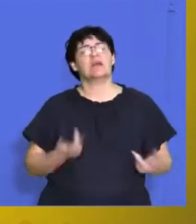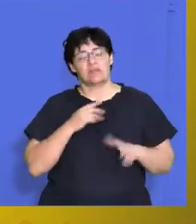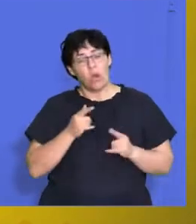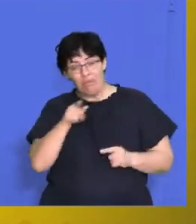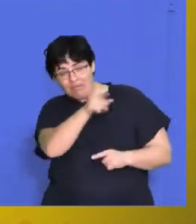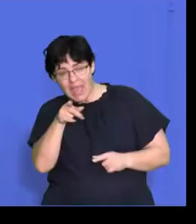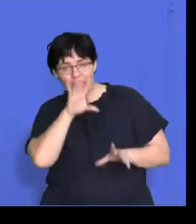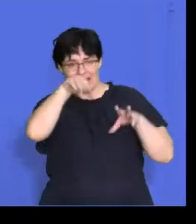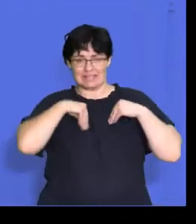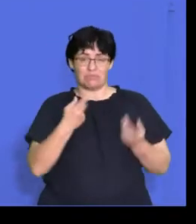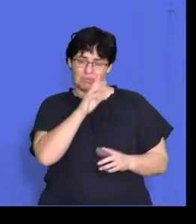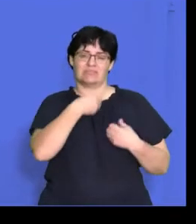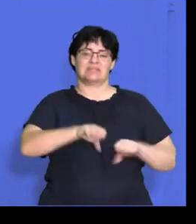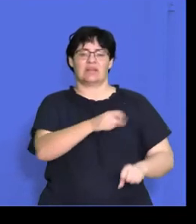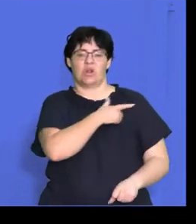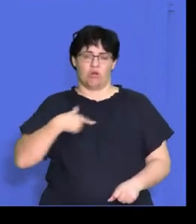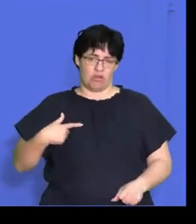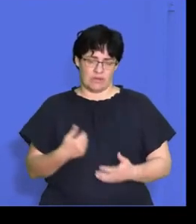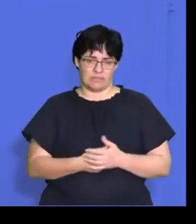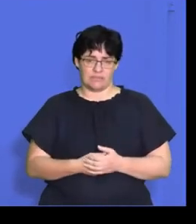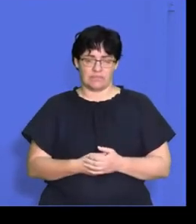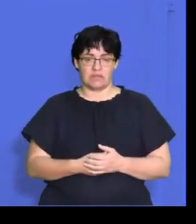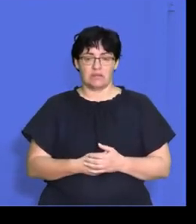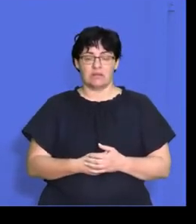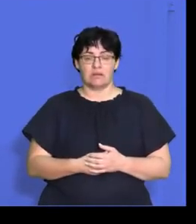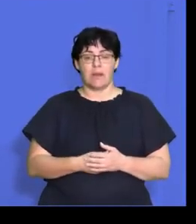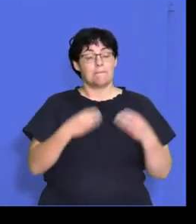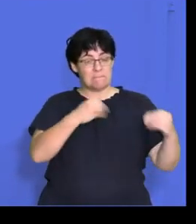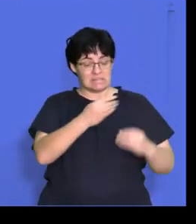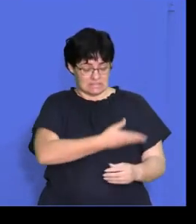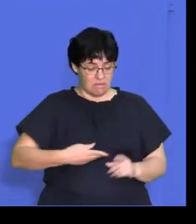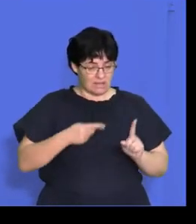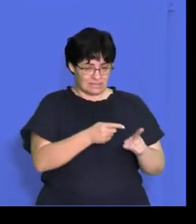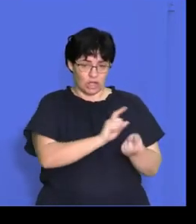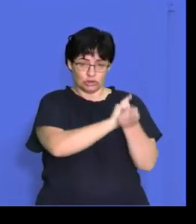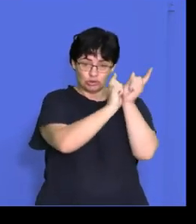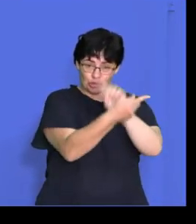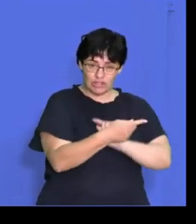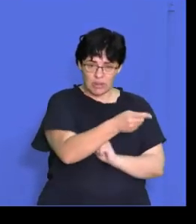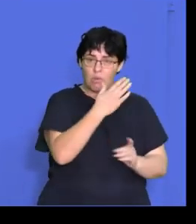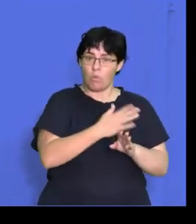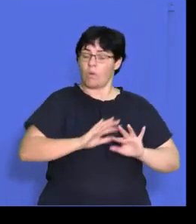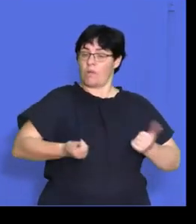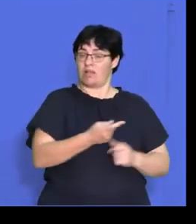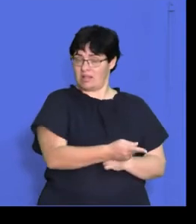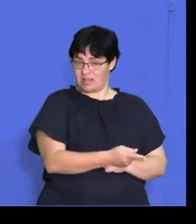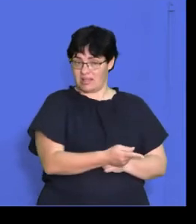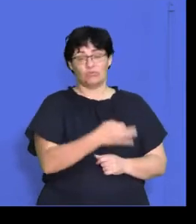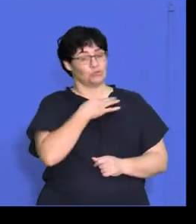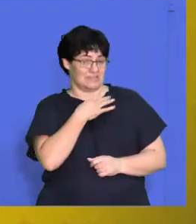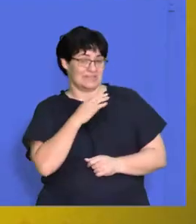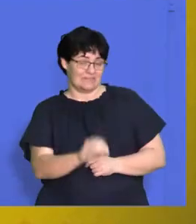take a lot longer and the risk of changing parts of the business that are actually working well so